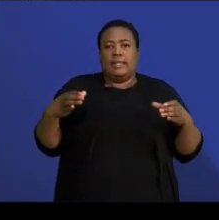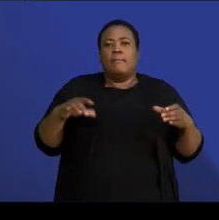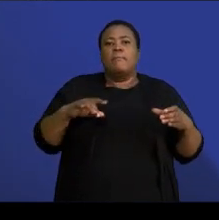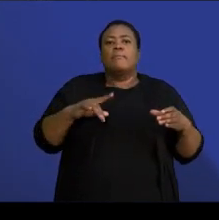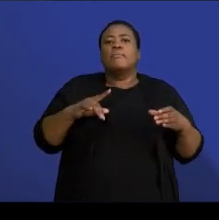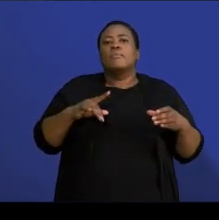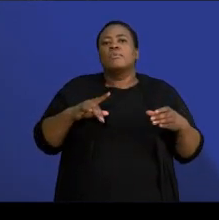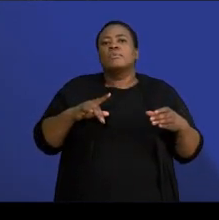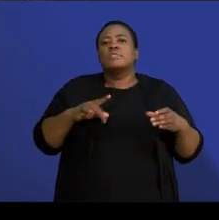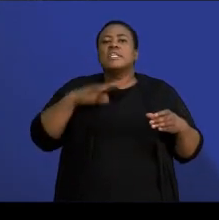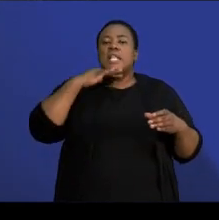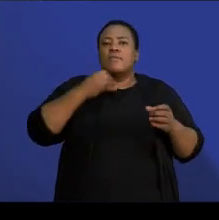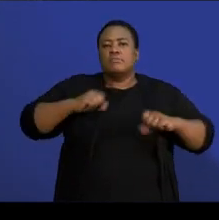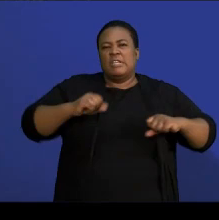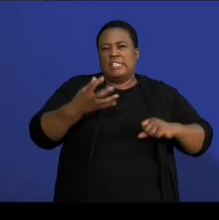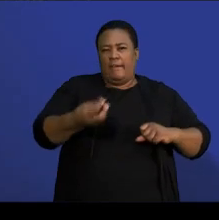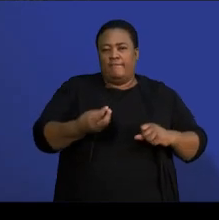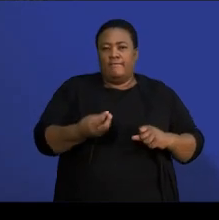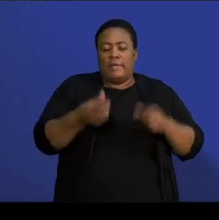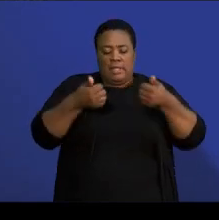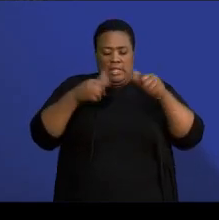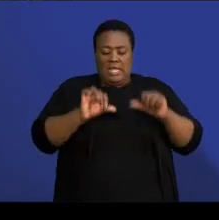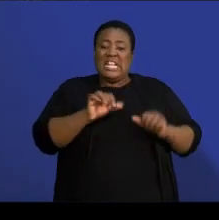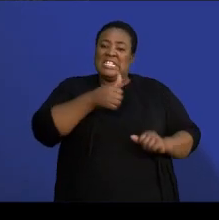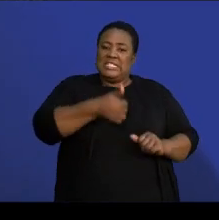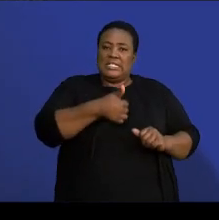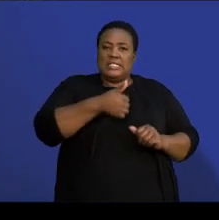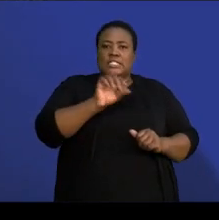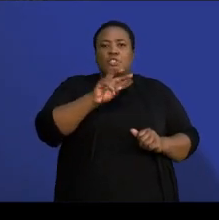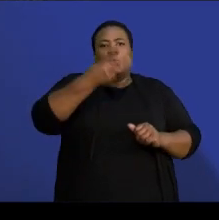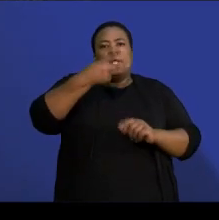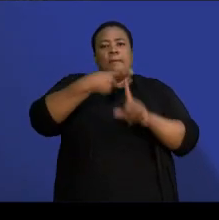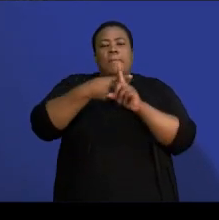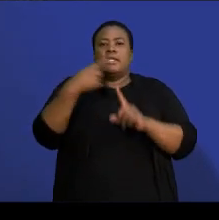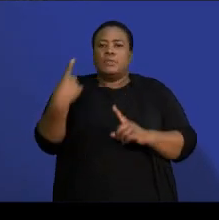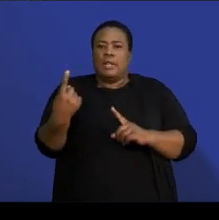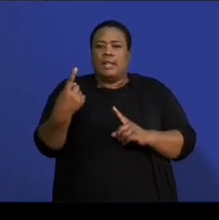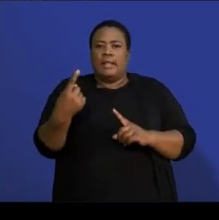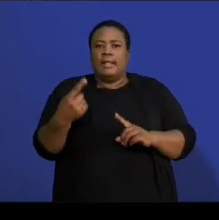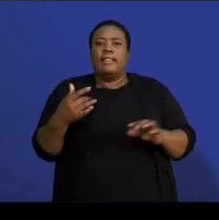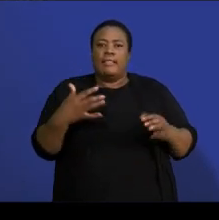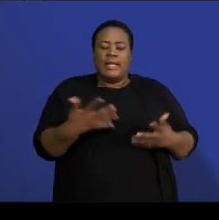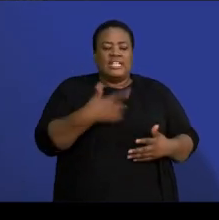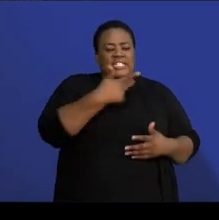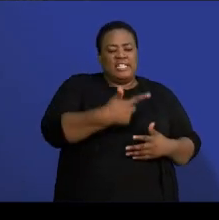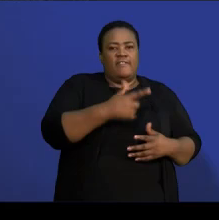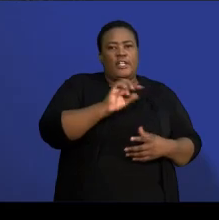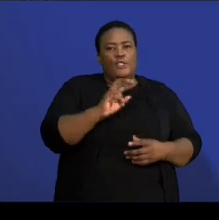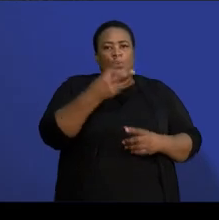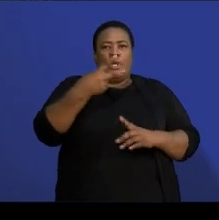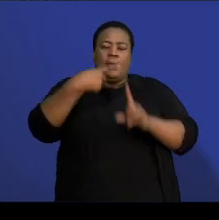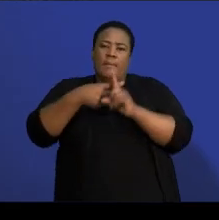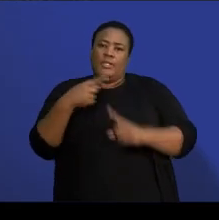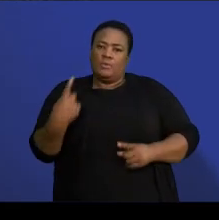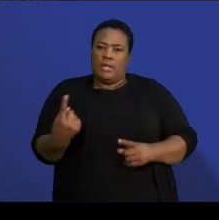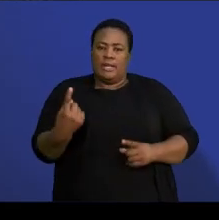And then the following one will be 6 squared plus 1. And then 7 squared plus 1. And